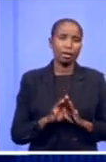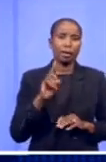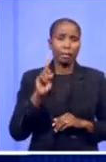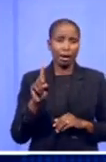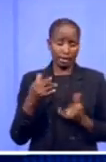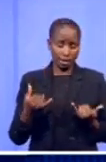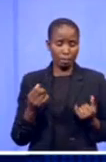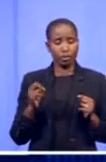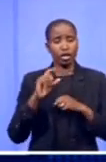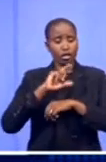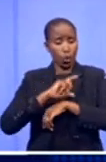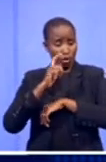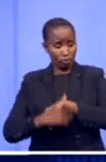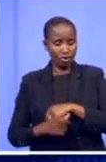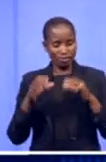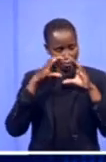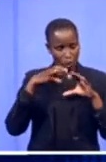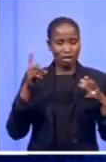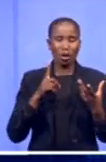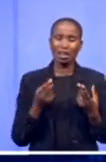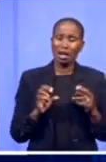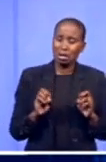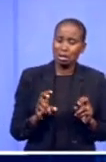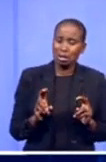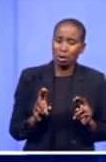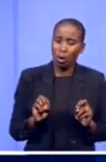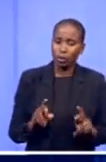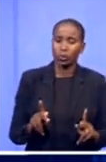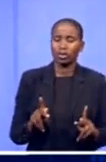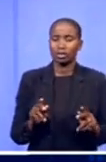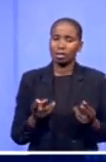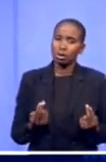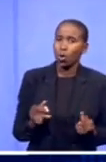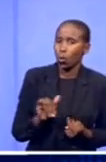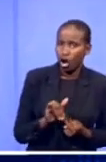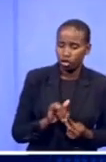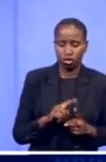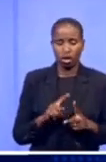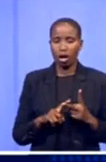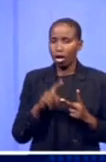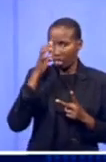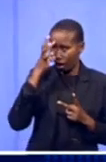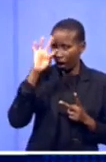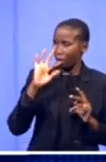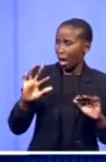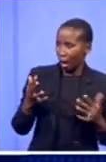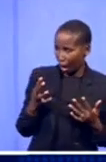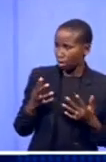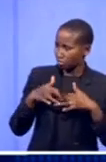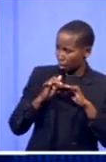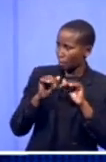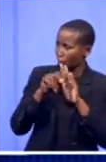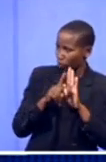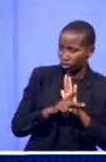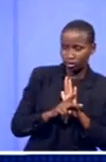but also look at the policy side of things in terms of how is government creating the policies that enable all of these